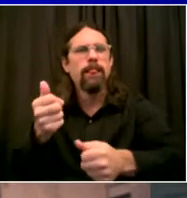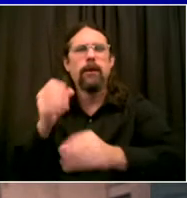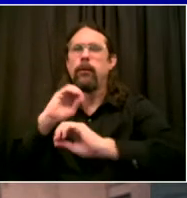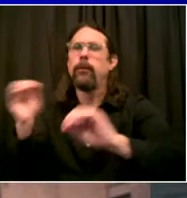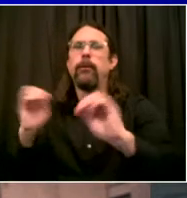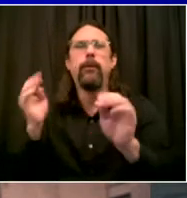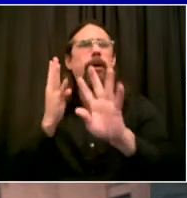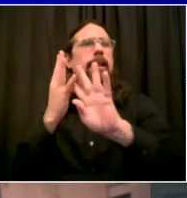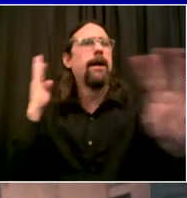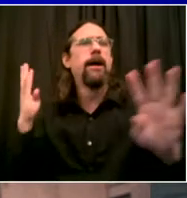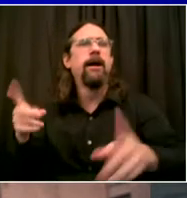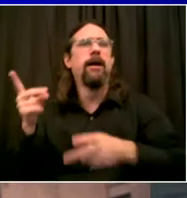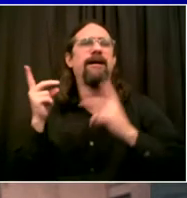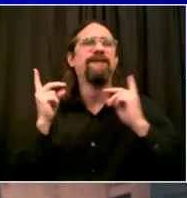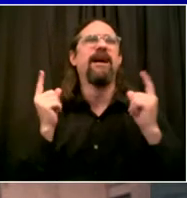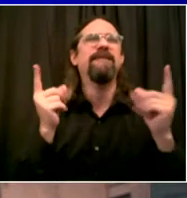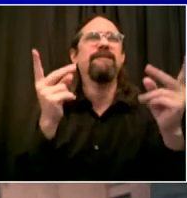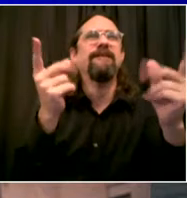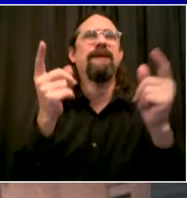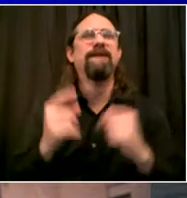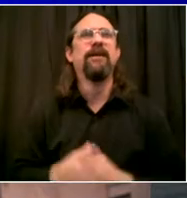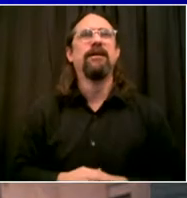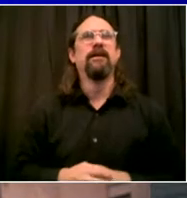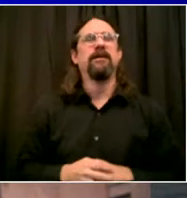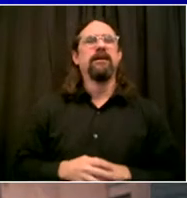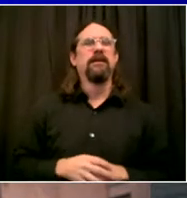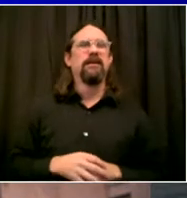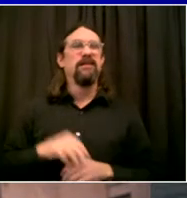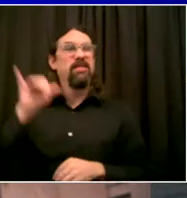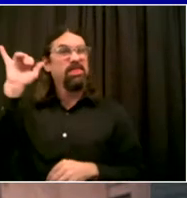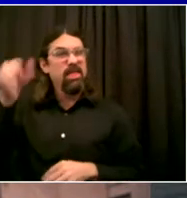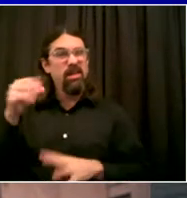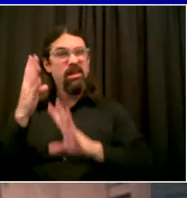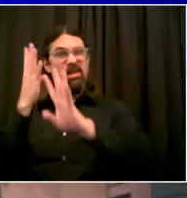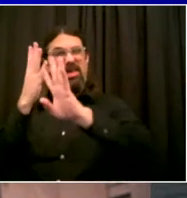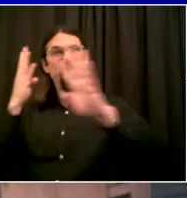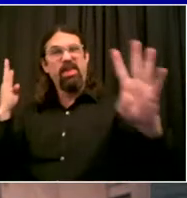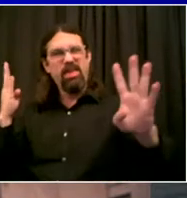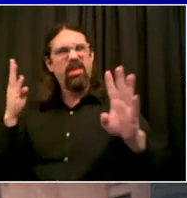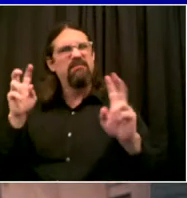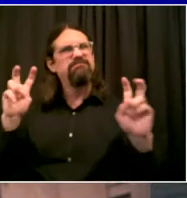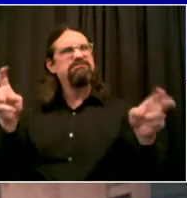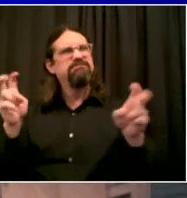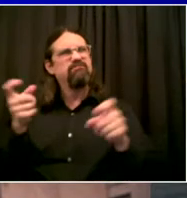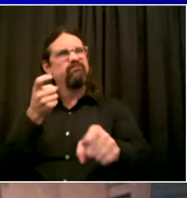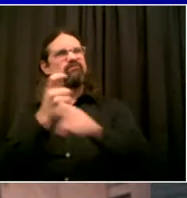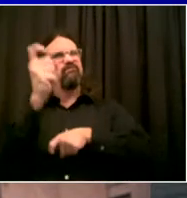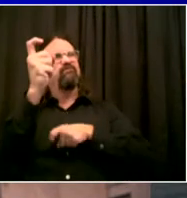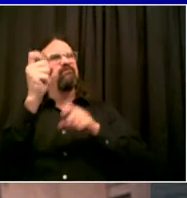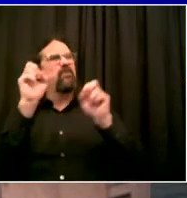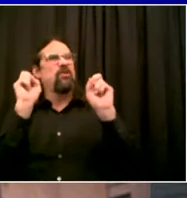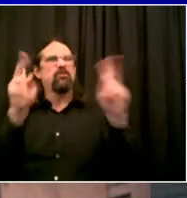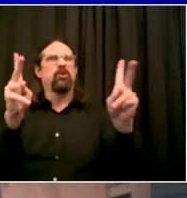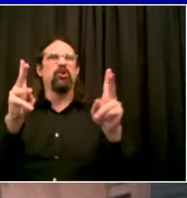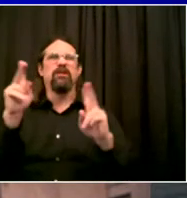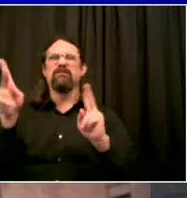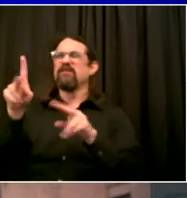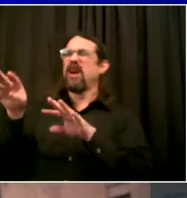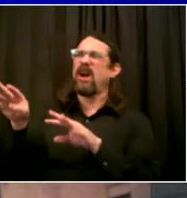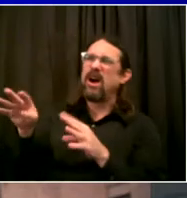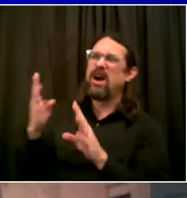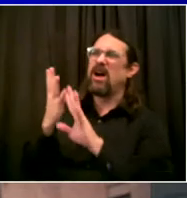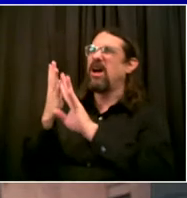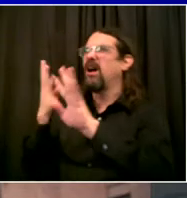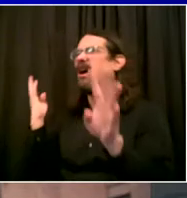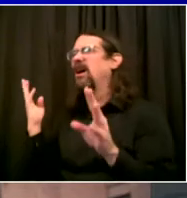opportunity to encourage people to participate. We can't have that. So the Board of Elections needs to act further. I do see they took